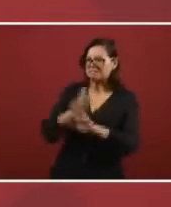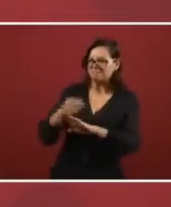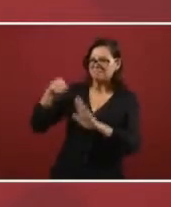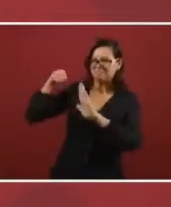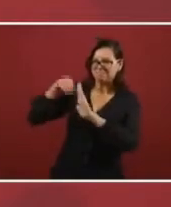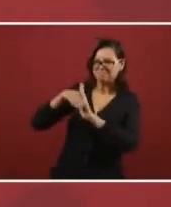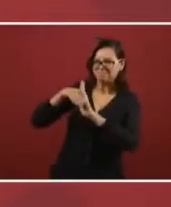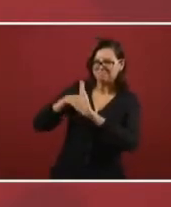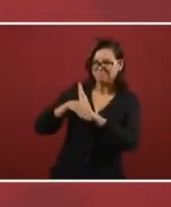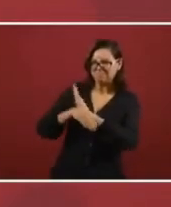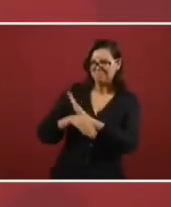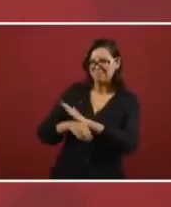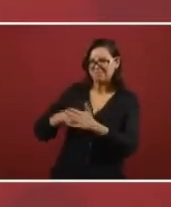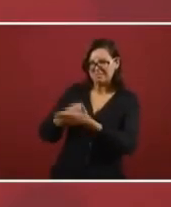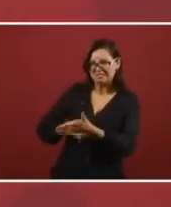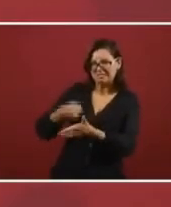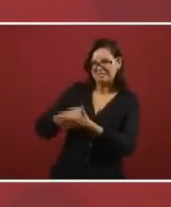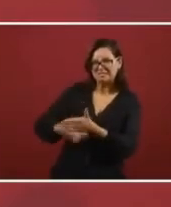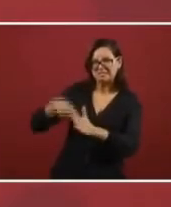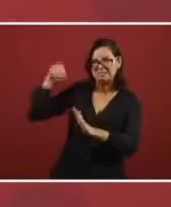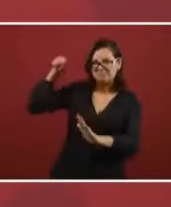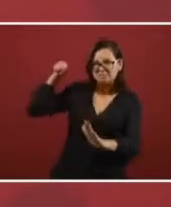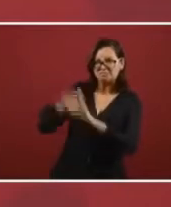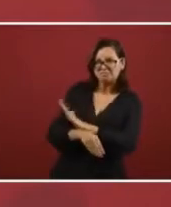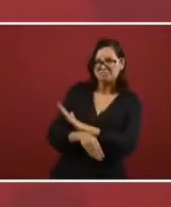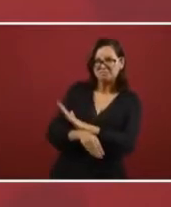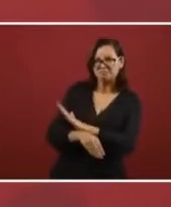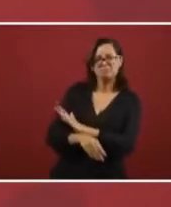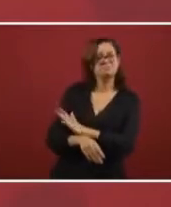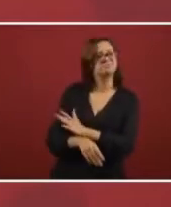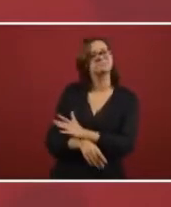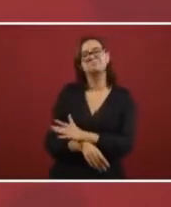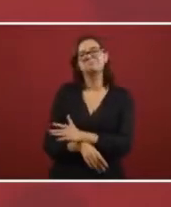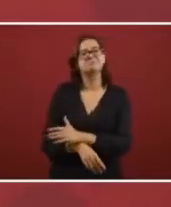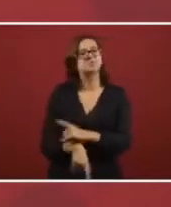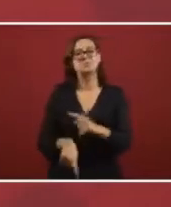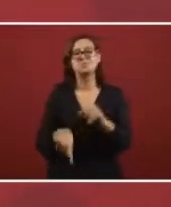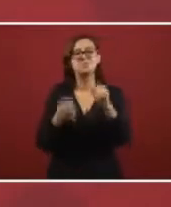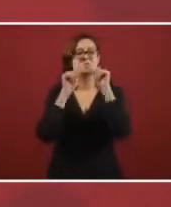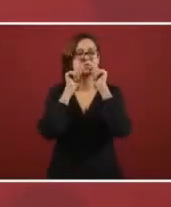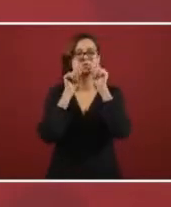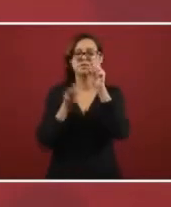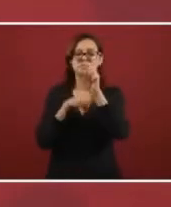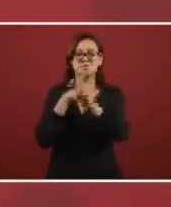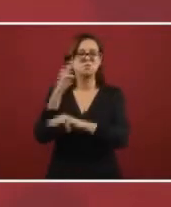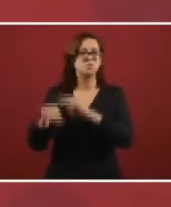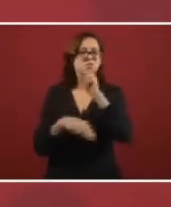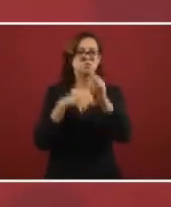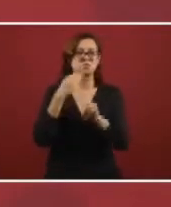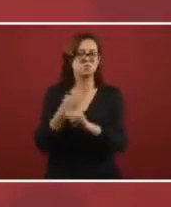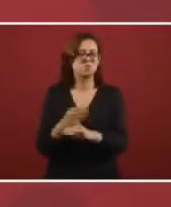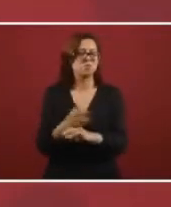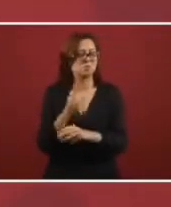worked very hard on destroying it it's still on a worldwide level